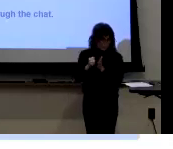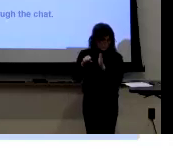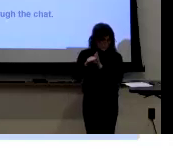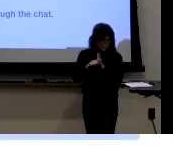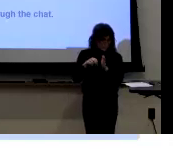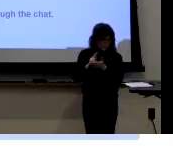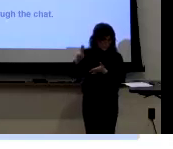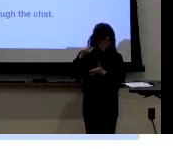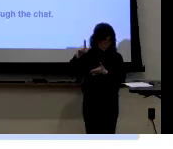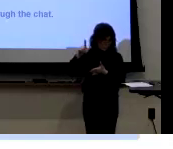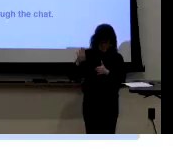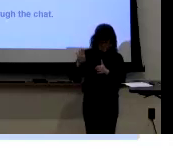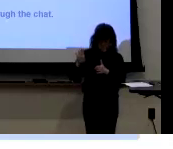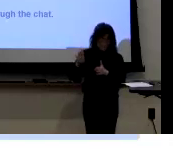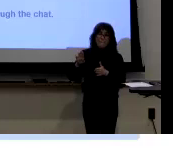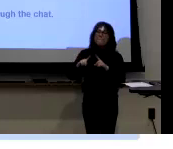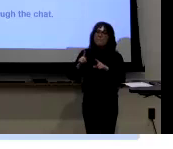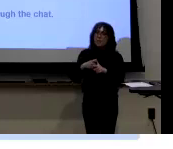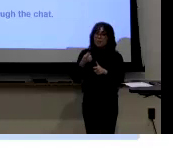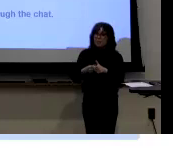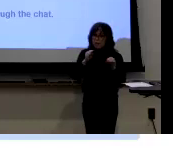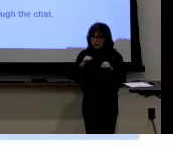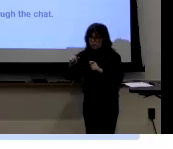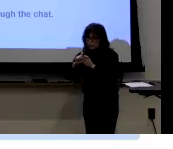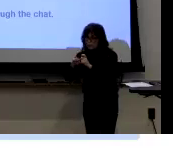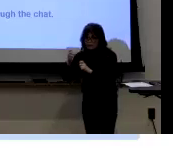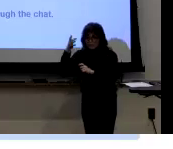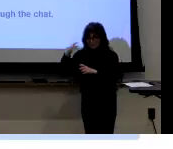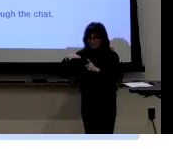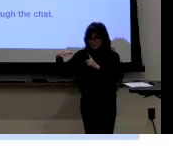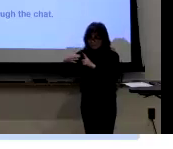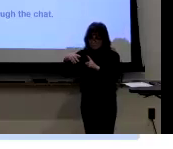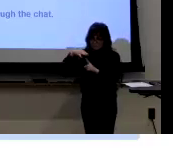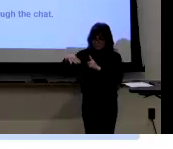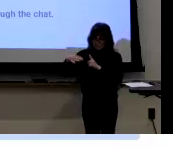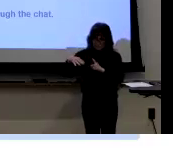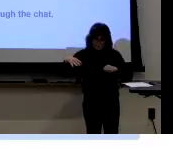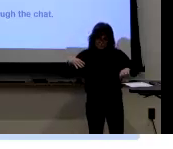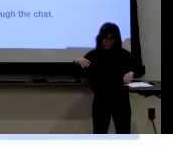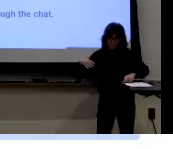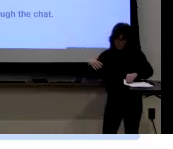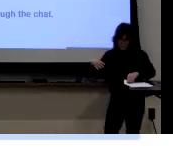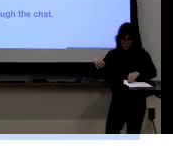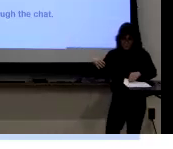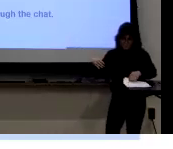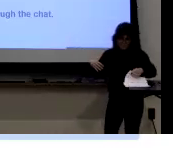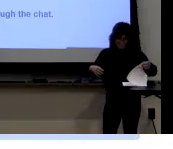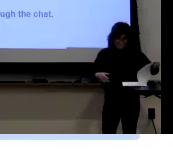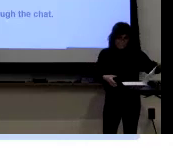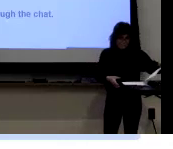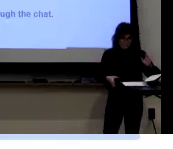And she has her MA degree that she got in 2011 in Anthropology.